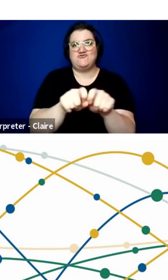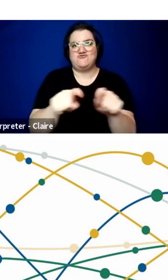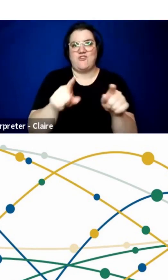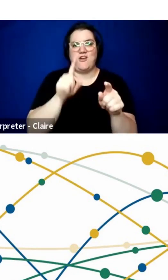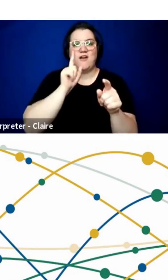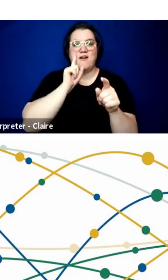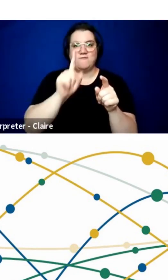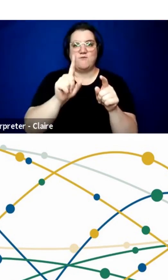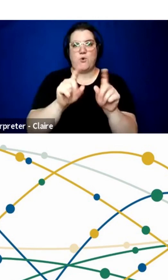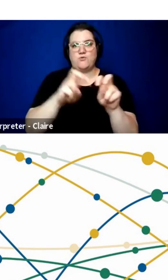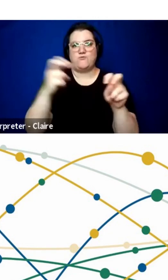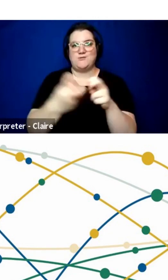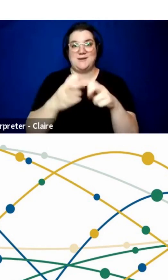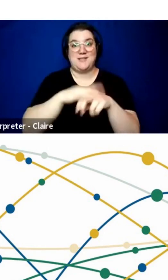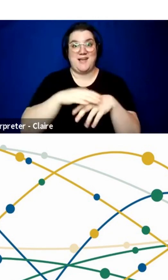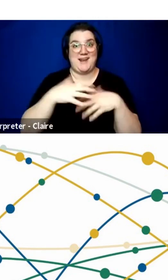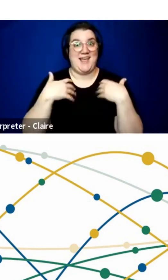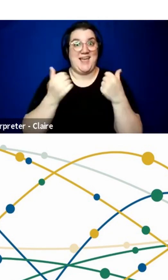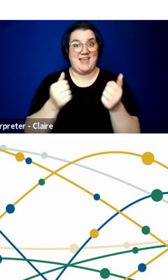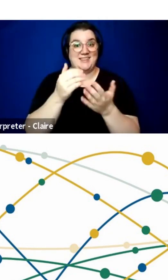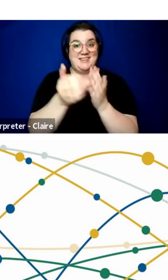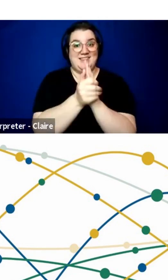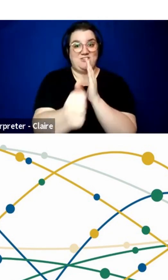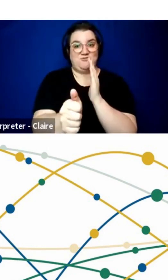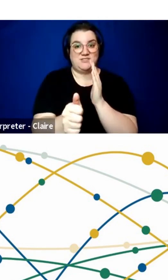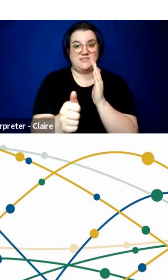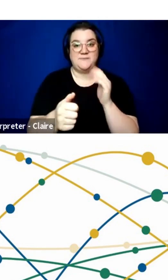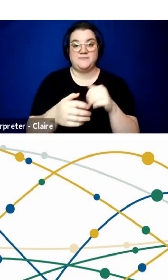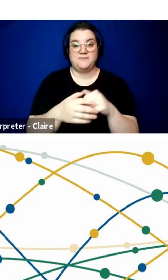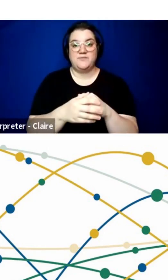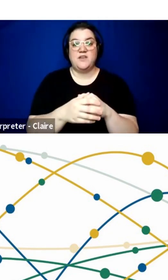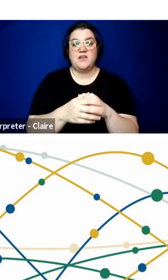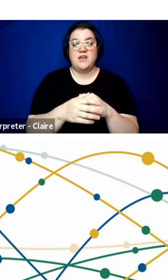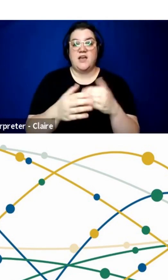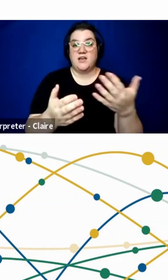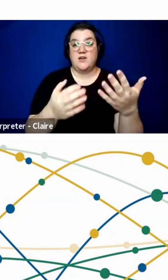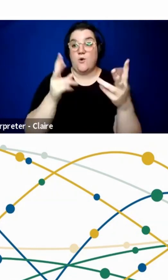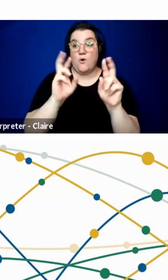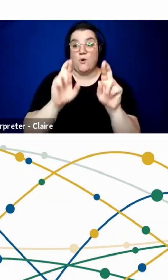literacy. We hope to see you again. Thank you and have a wonderful day.